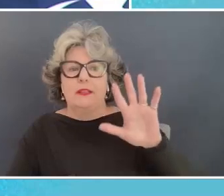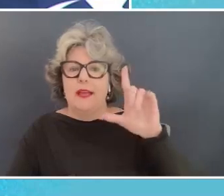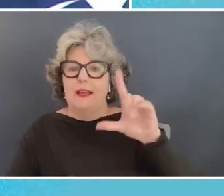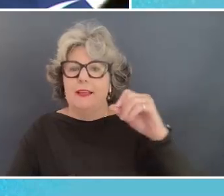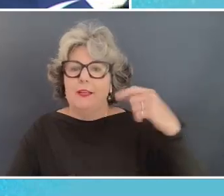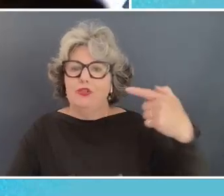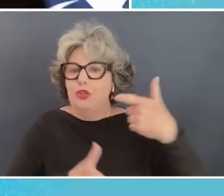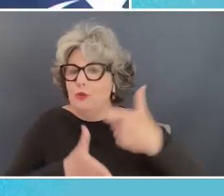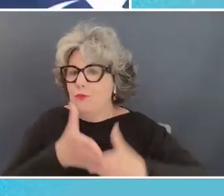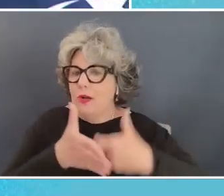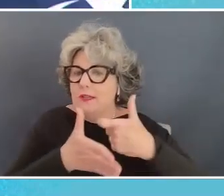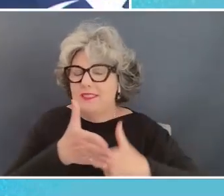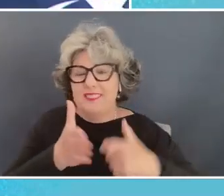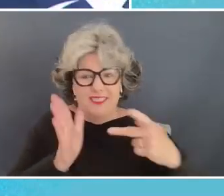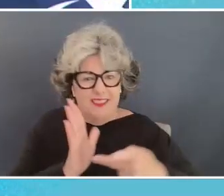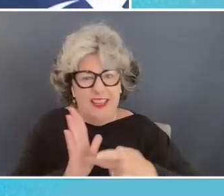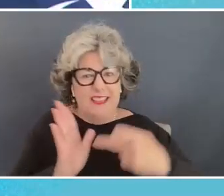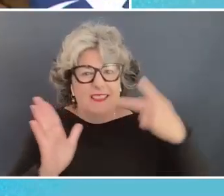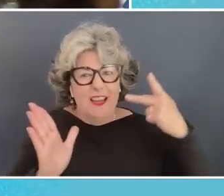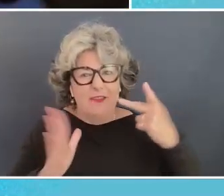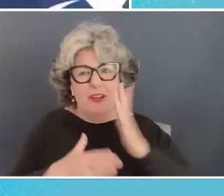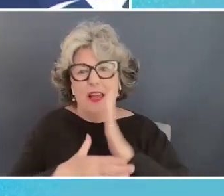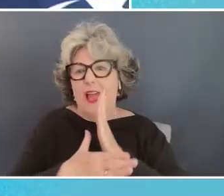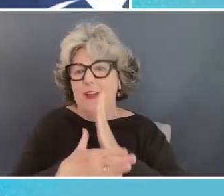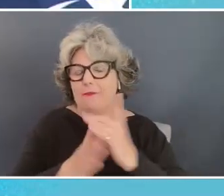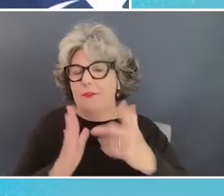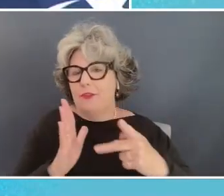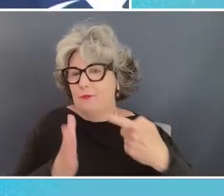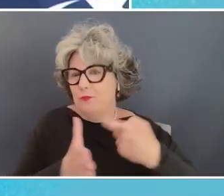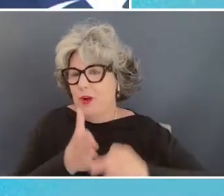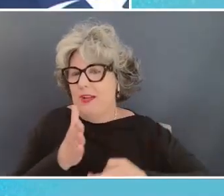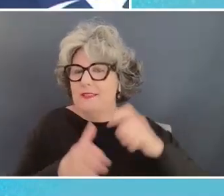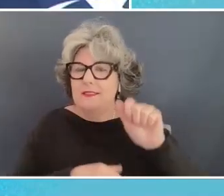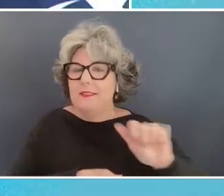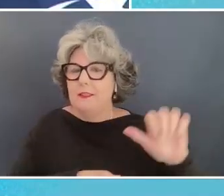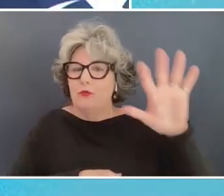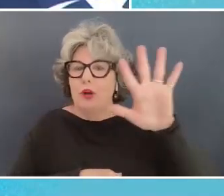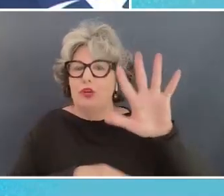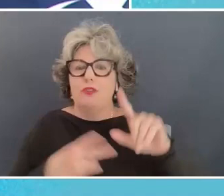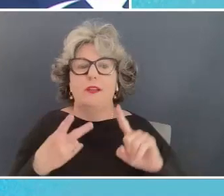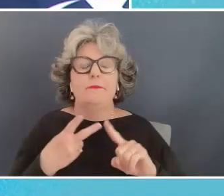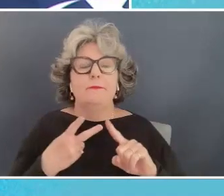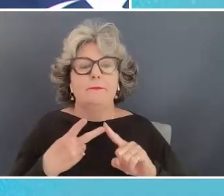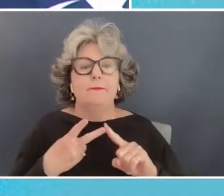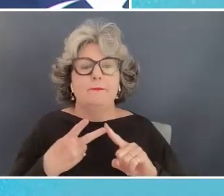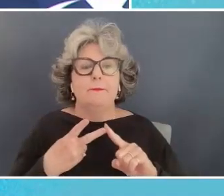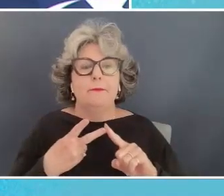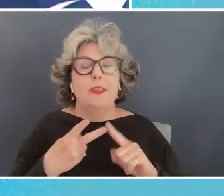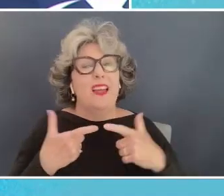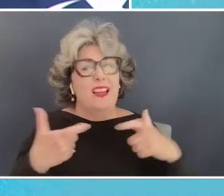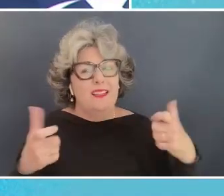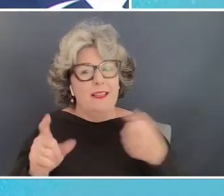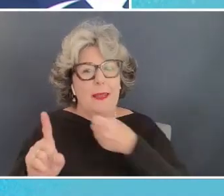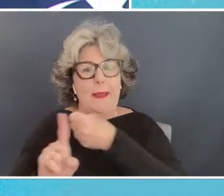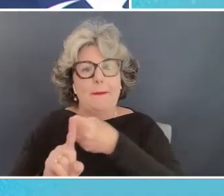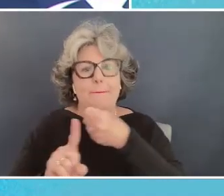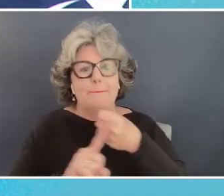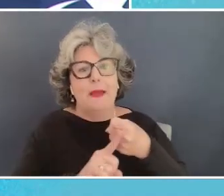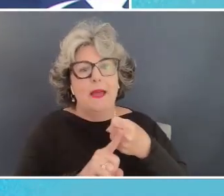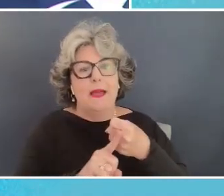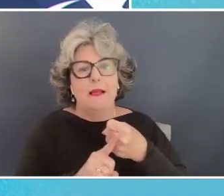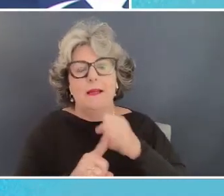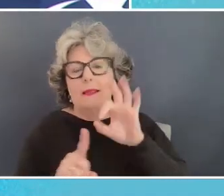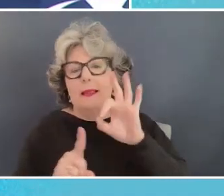more than doubled their average prices and we also saw uh big impacts in countries like pakistan and